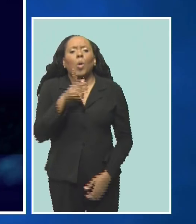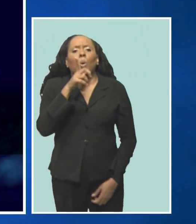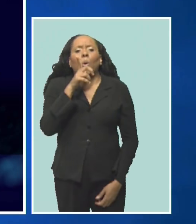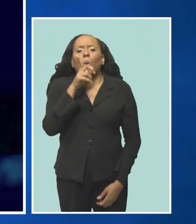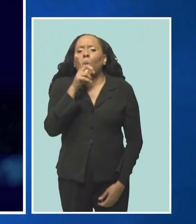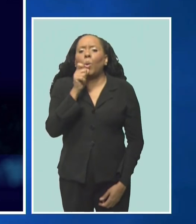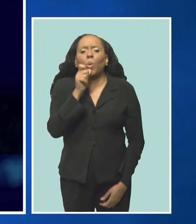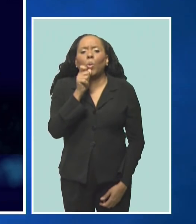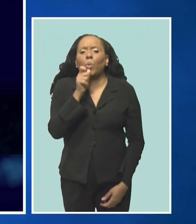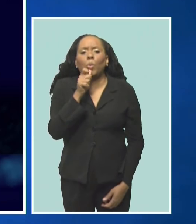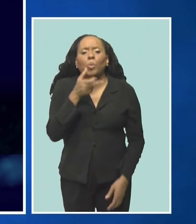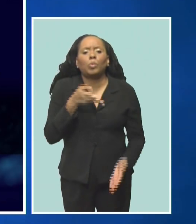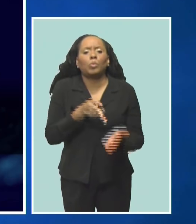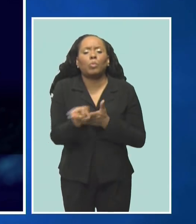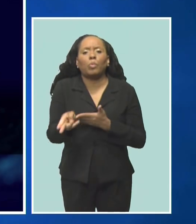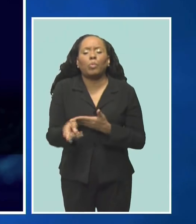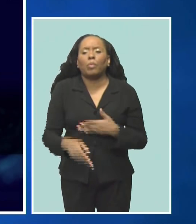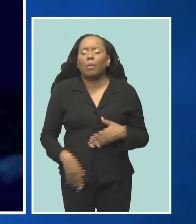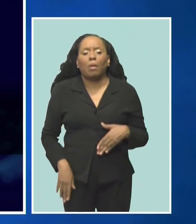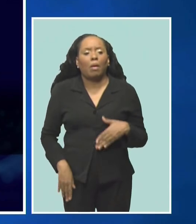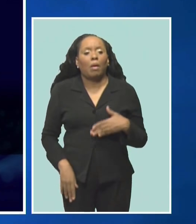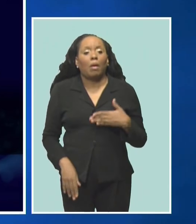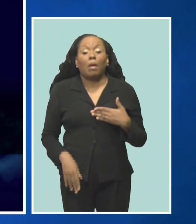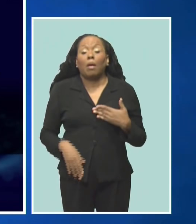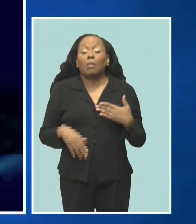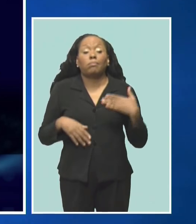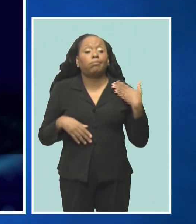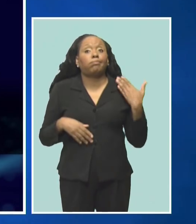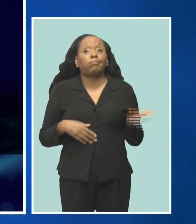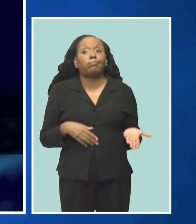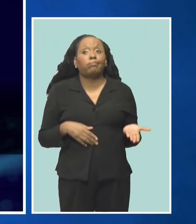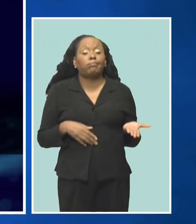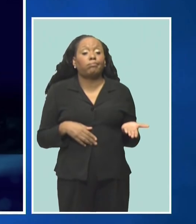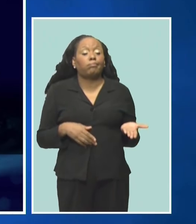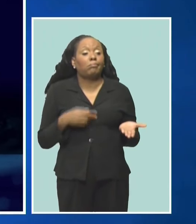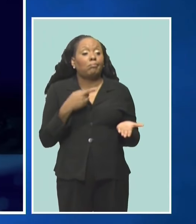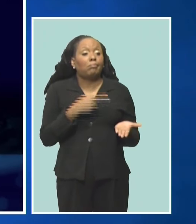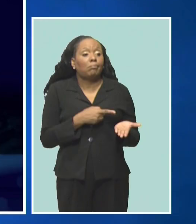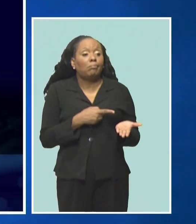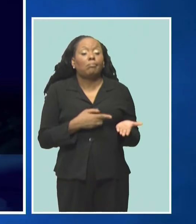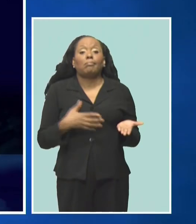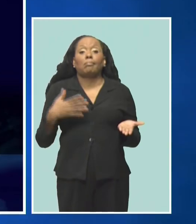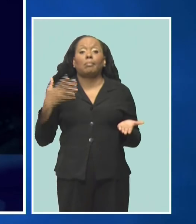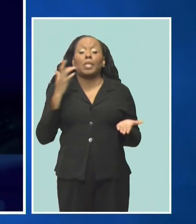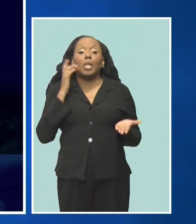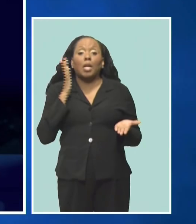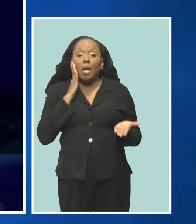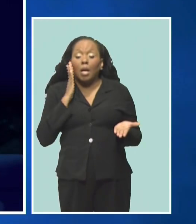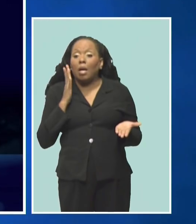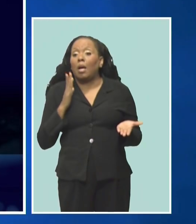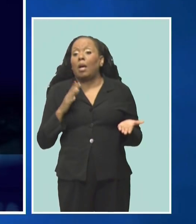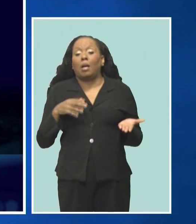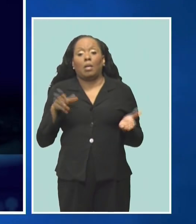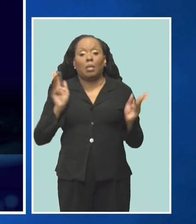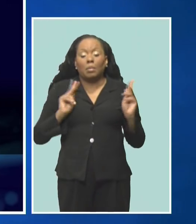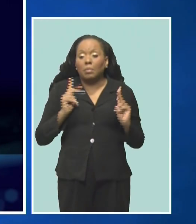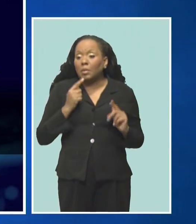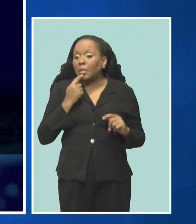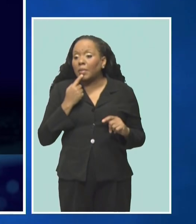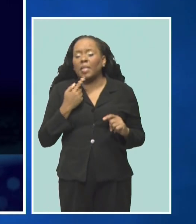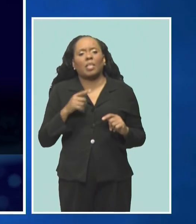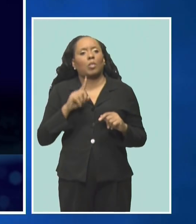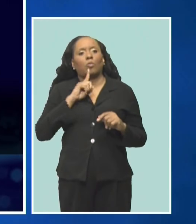to believe? On the one hand, we have the governing body for hotels painting a rosy picture for the coming months.